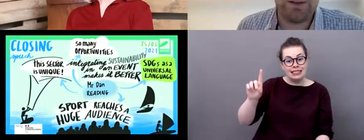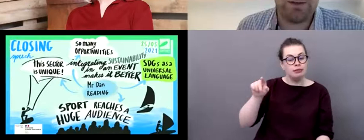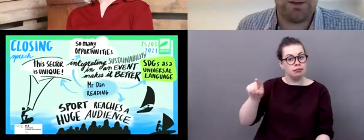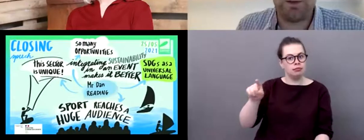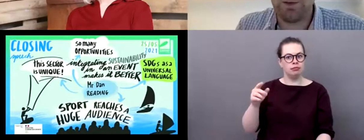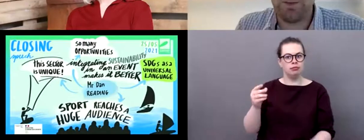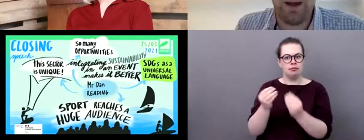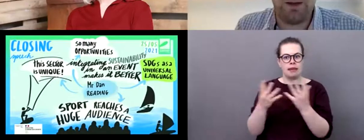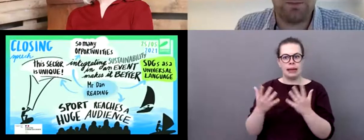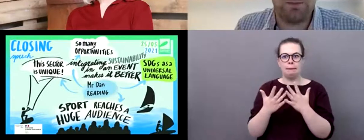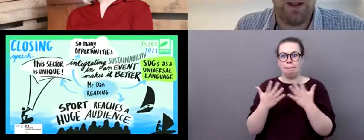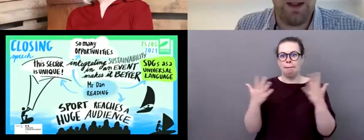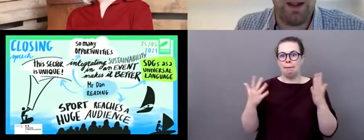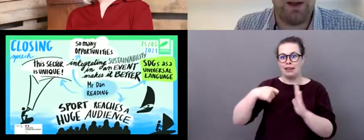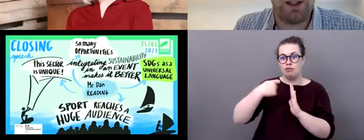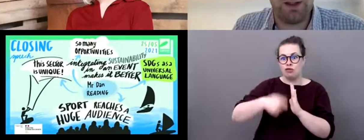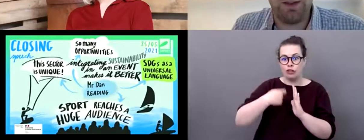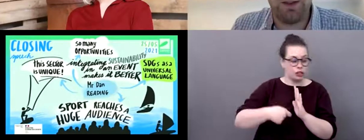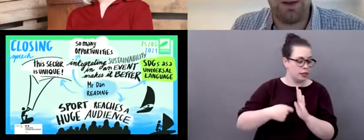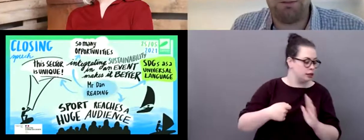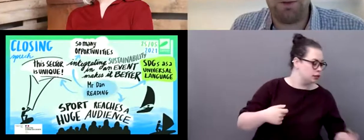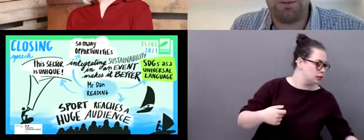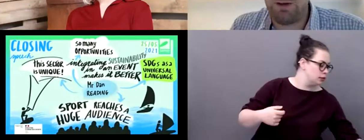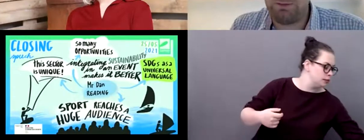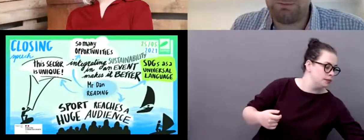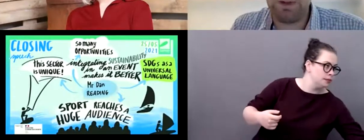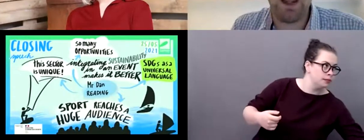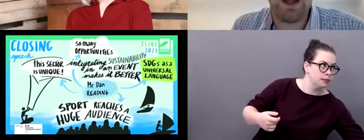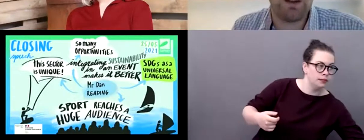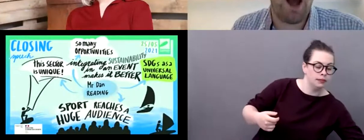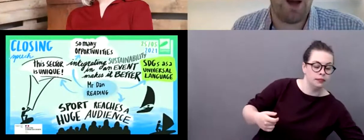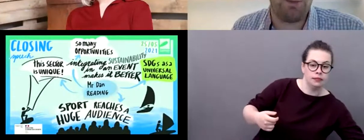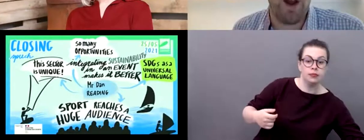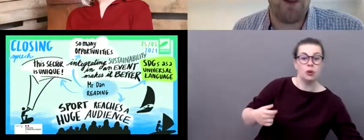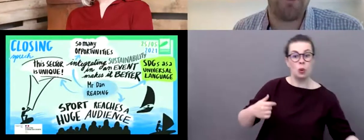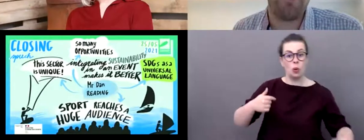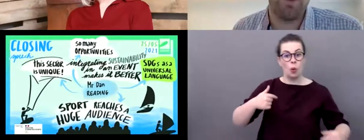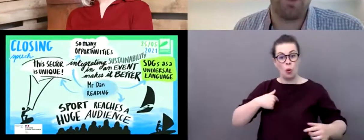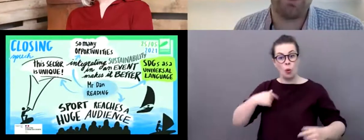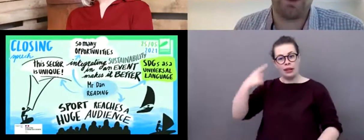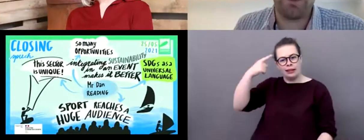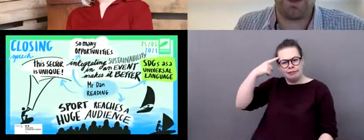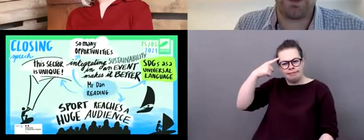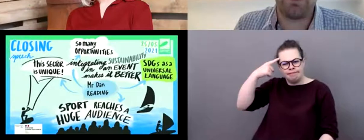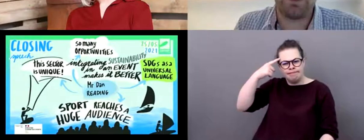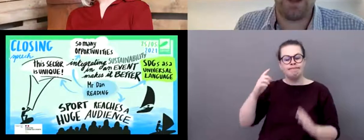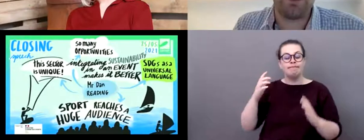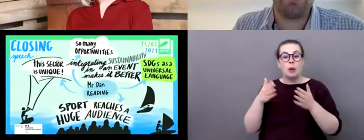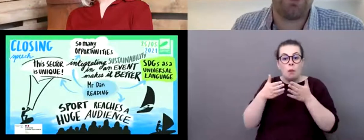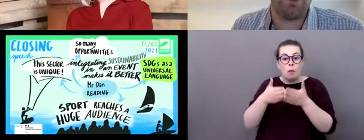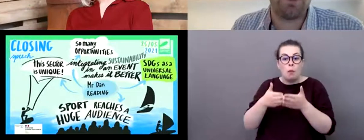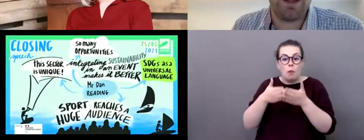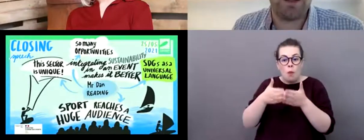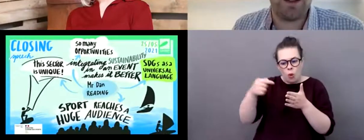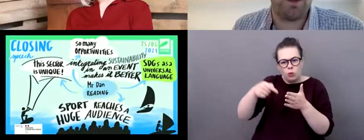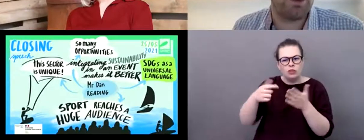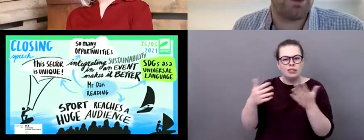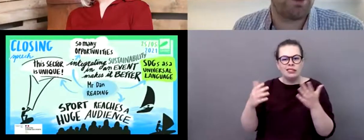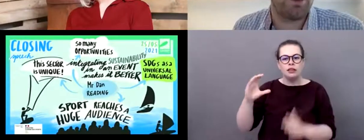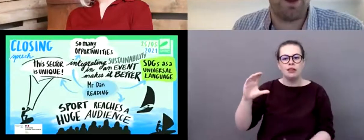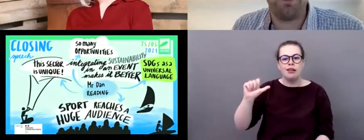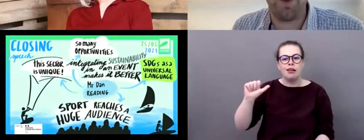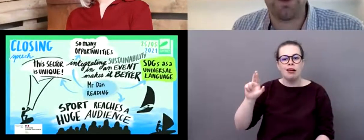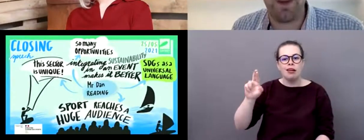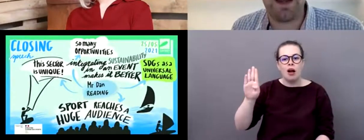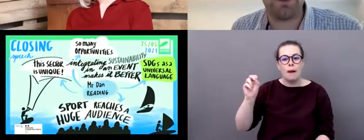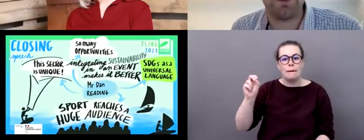for us, I talked about, we're looking at the, well, recycling of carbon fiber, also recycling of glass reinforced plastic, which